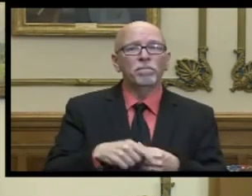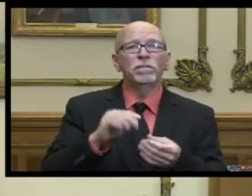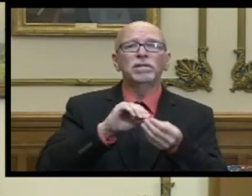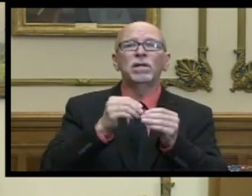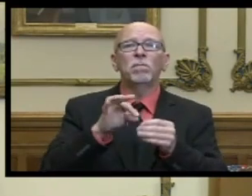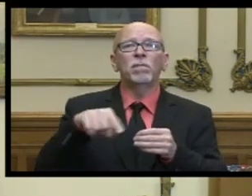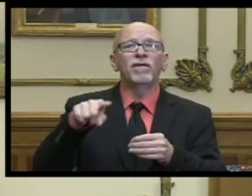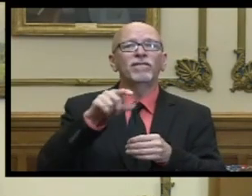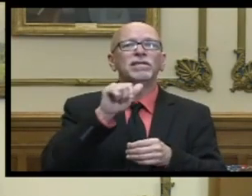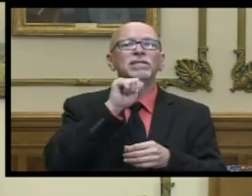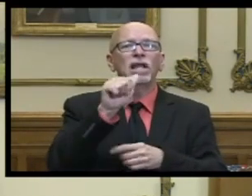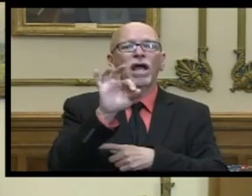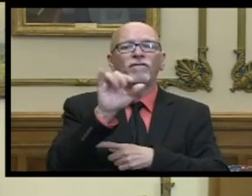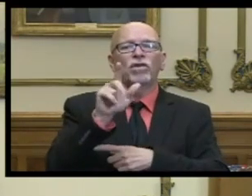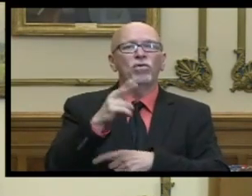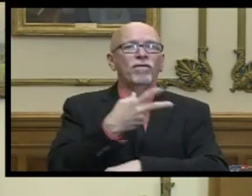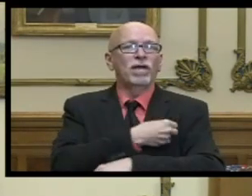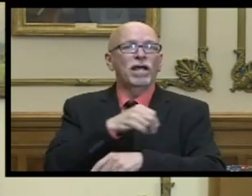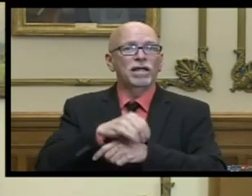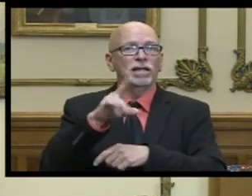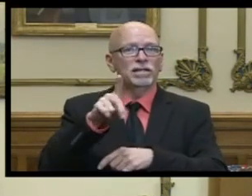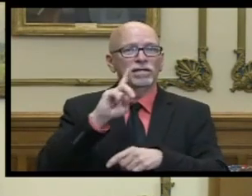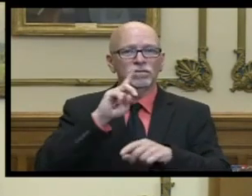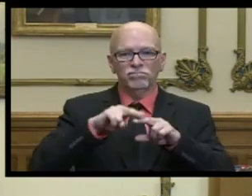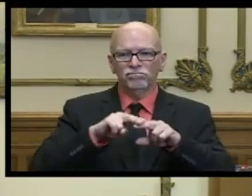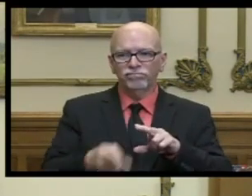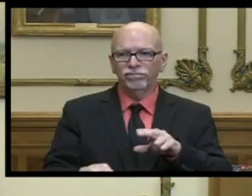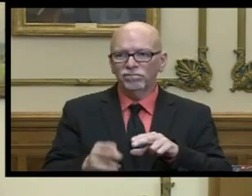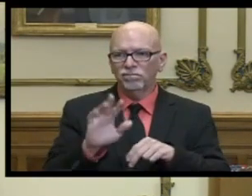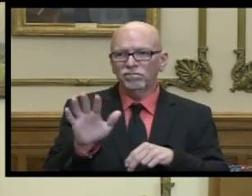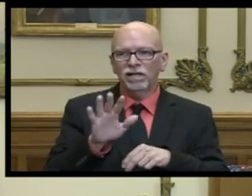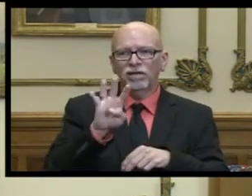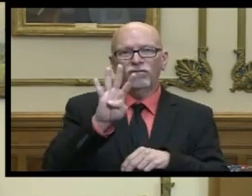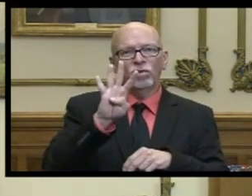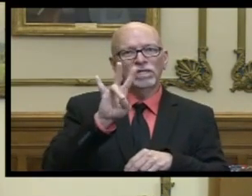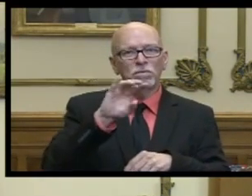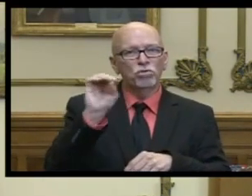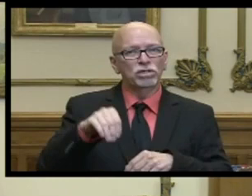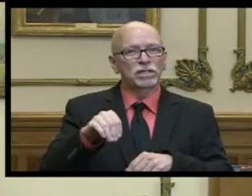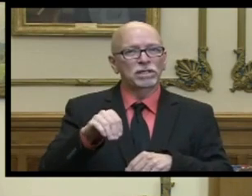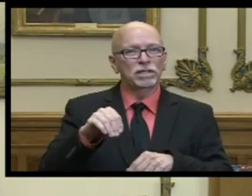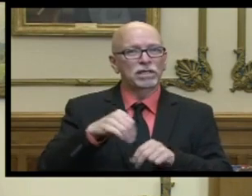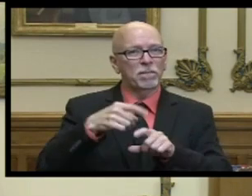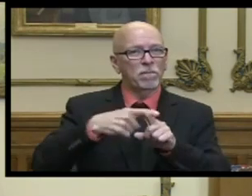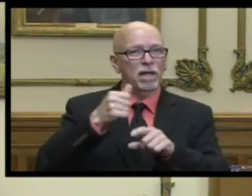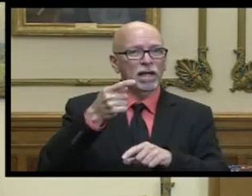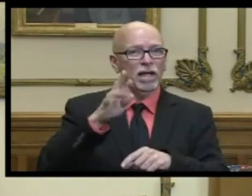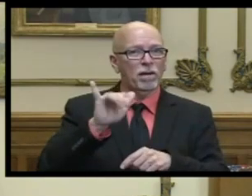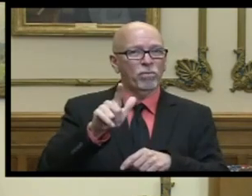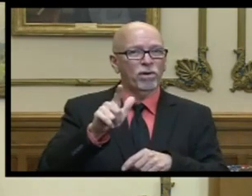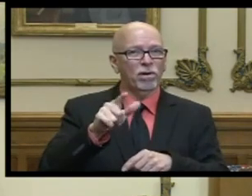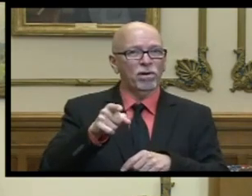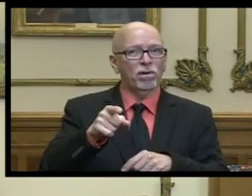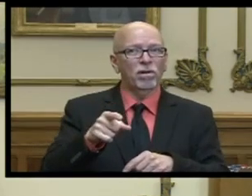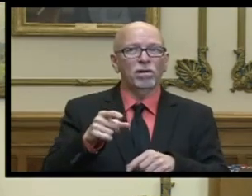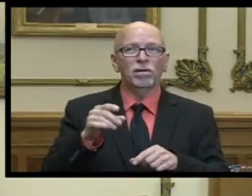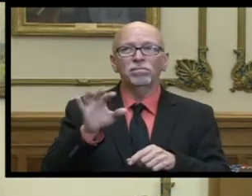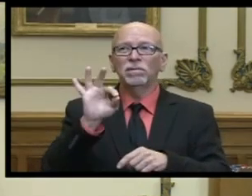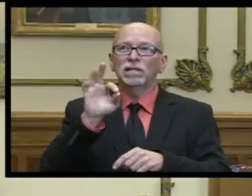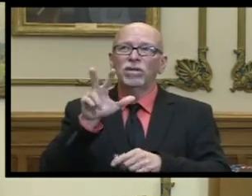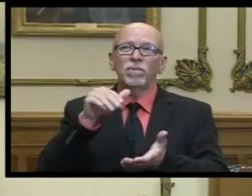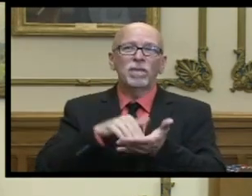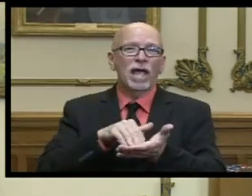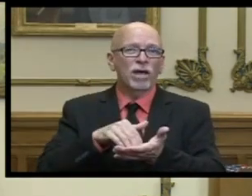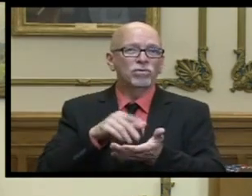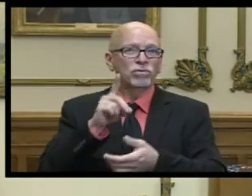number of non-flu vaccinations ordered in the state fell about fell by about 47 percent in the month of april more by more than 93 000